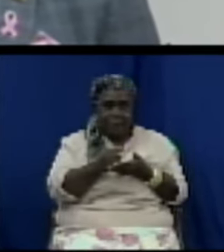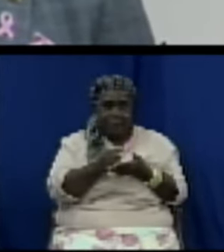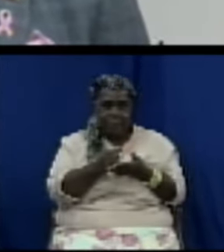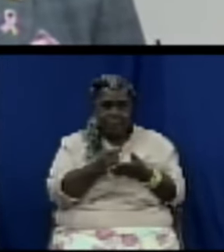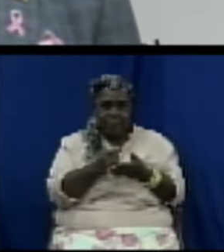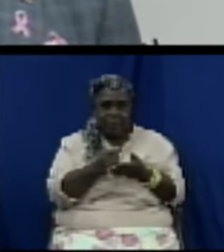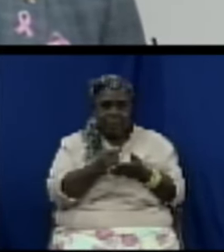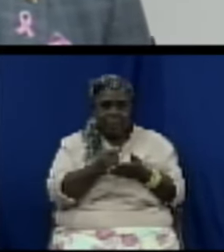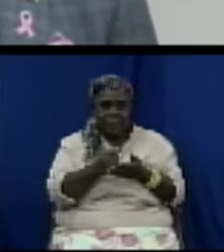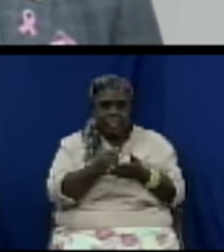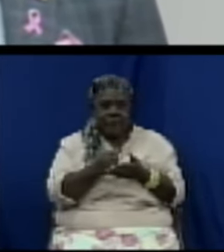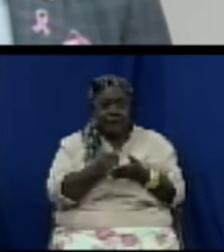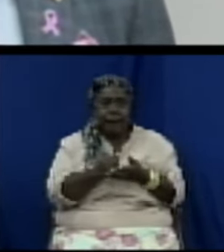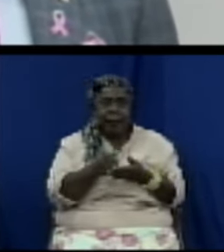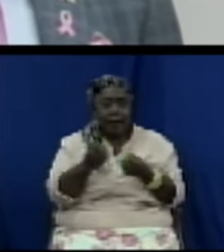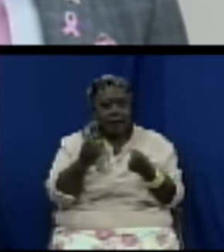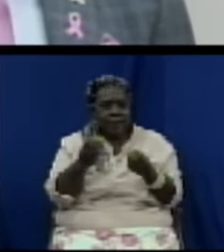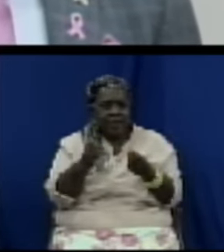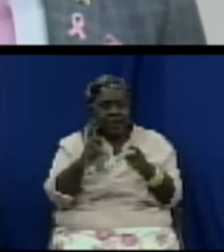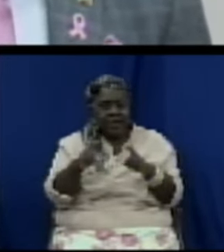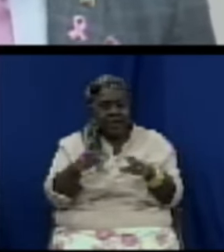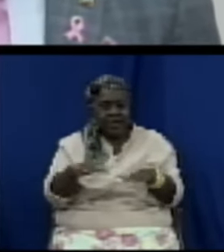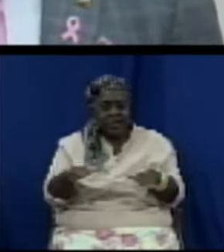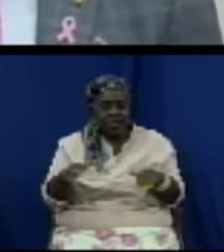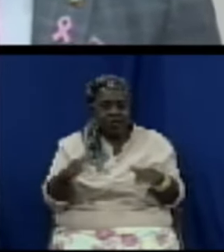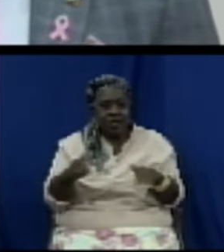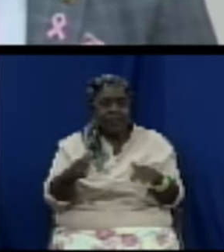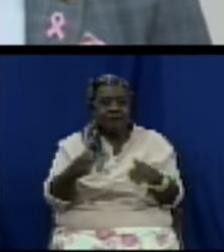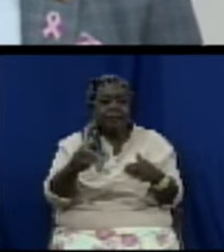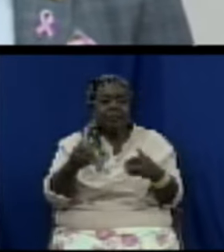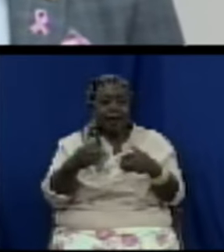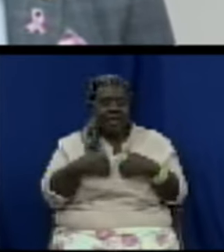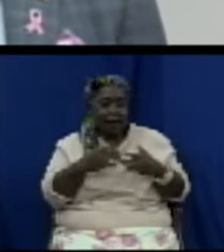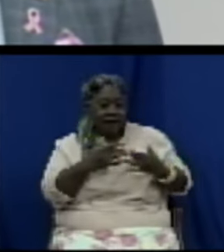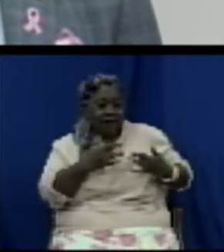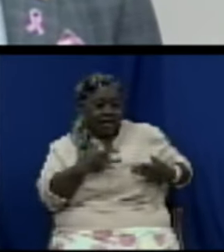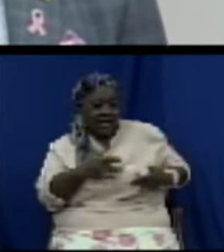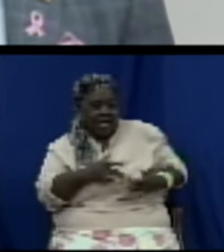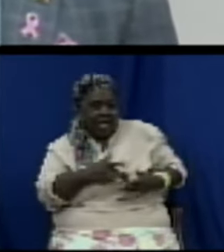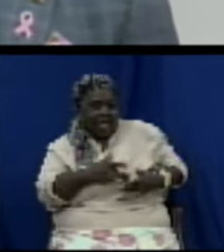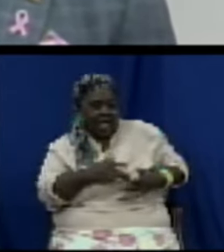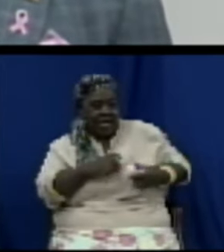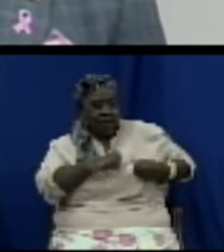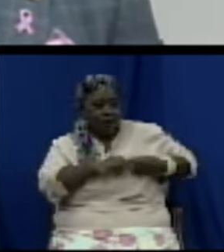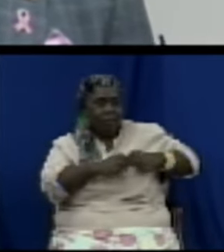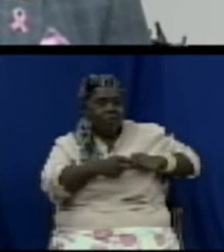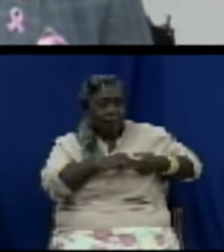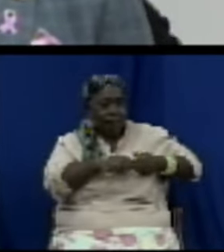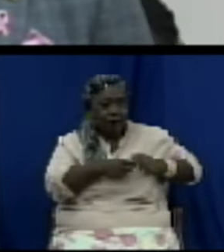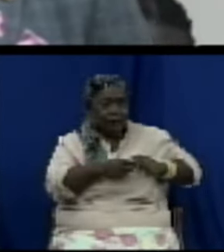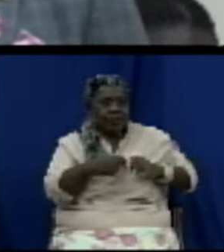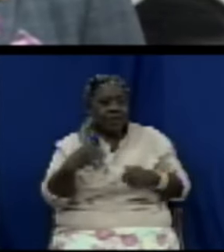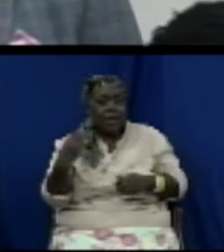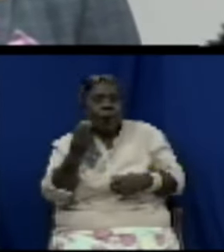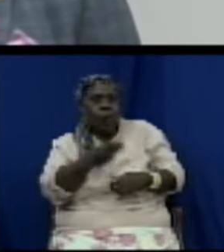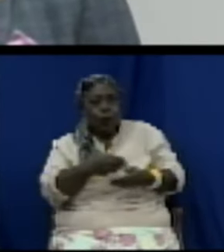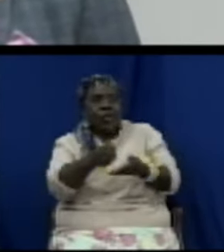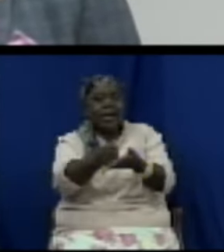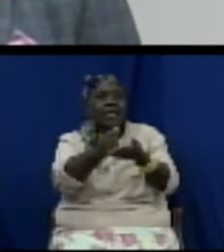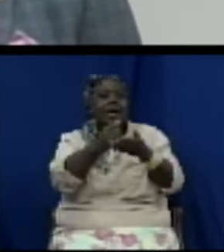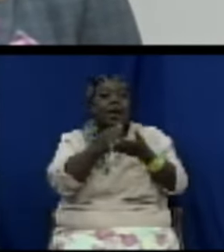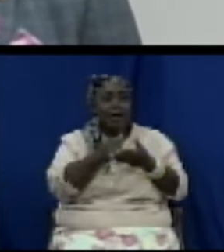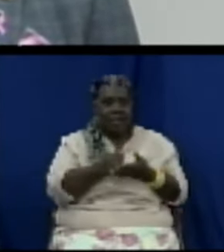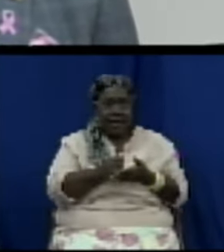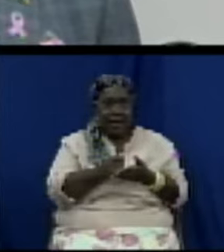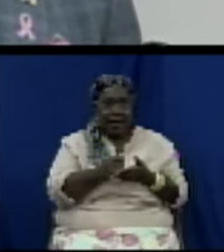many of these issues can be resolved with surgery, just that in the past many parents did not have access to the resources and therefore we want to